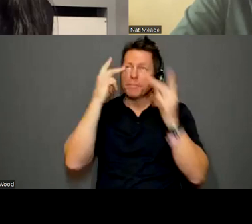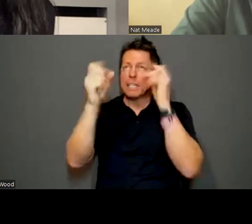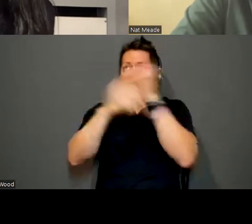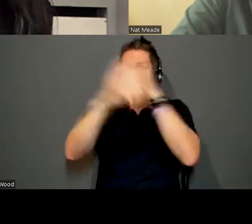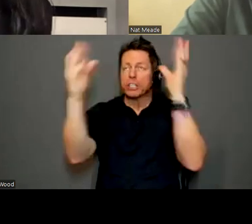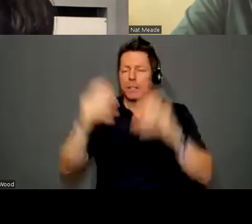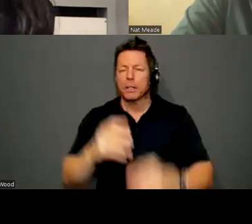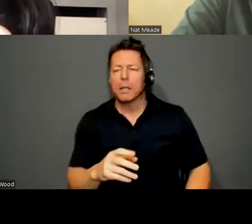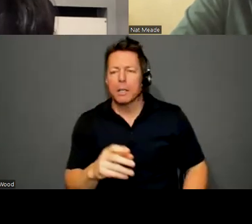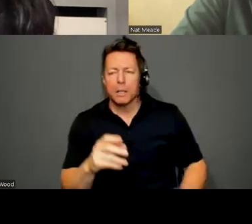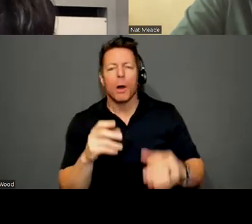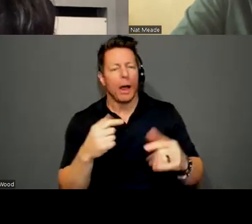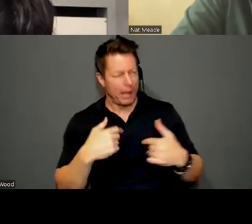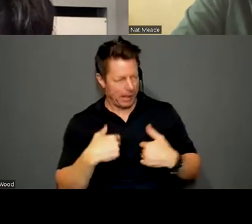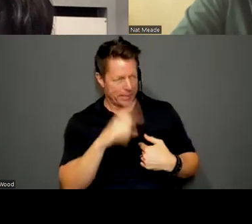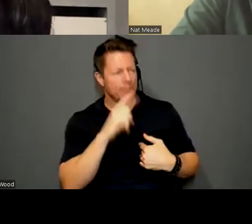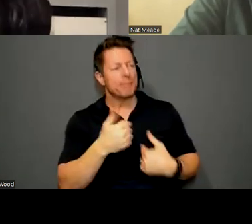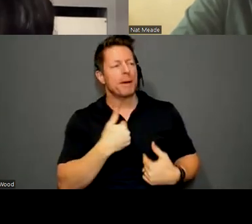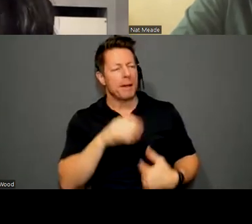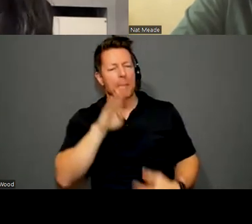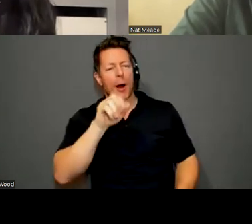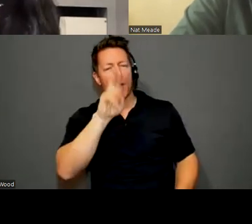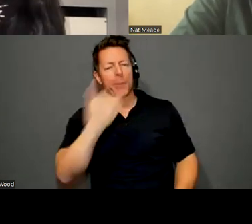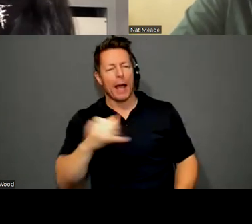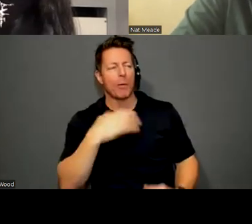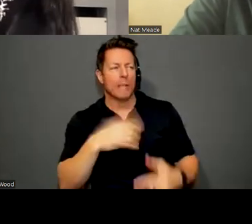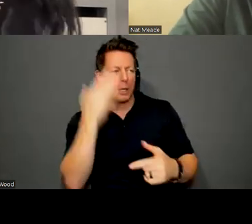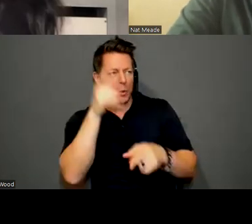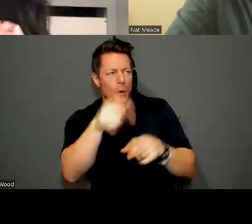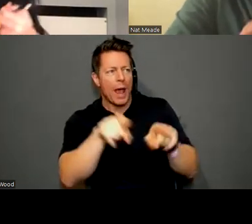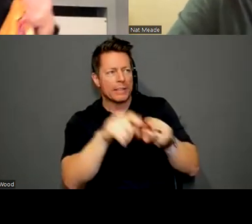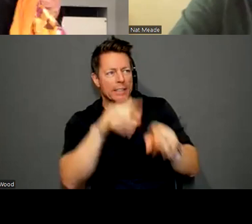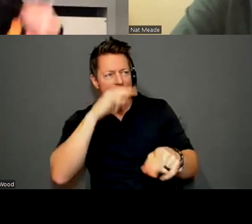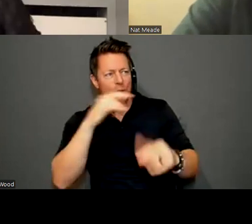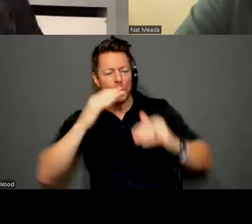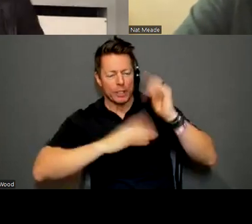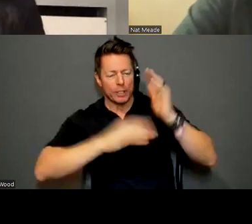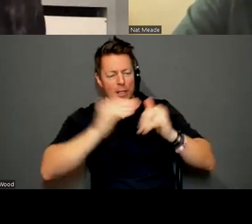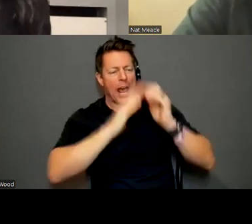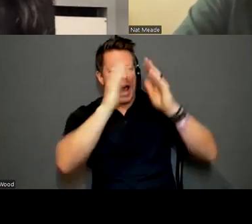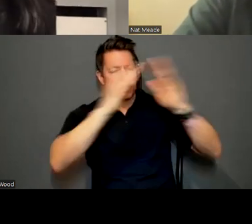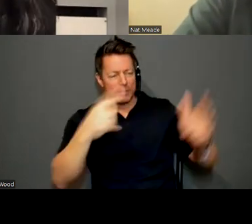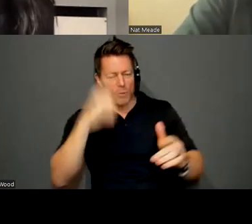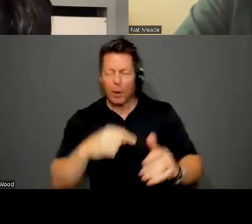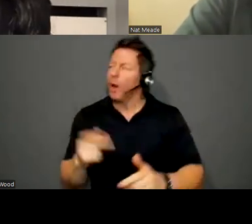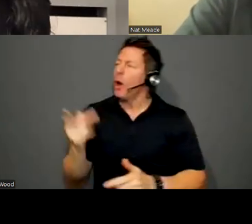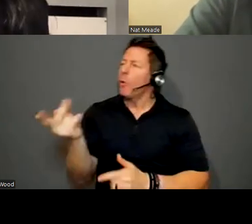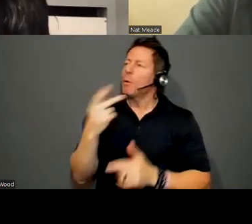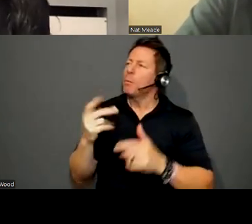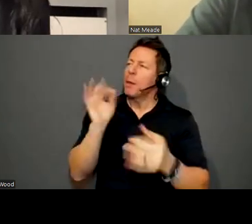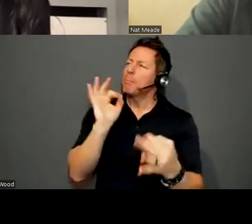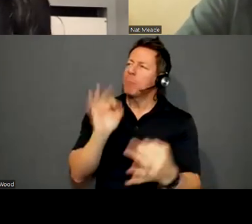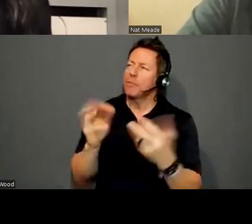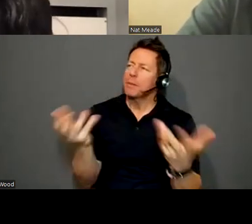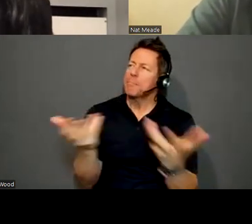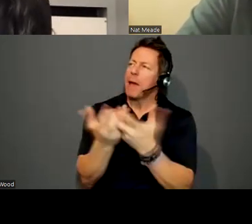played with the Barbies. Emily, I wish I knew you as a kid so you could construct houses. We would be the perfect match then. couldn't play